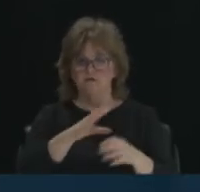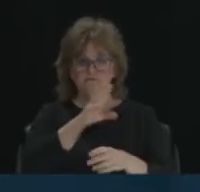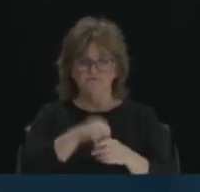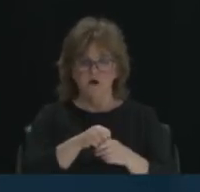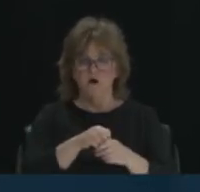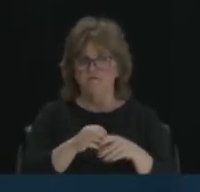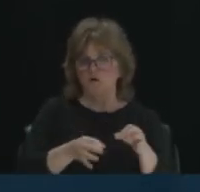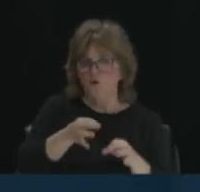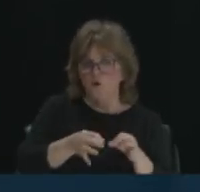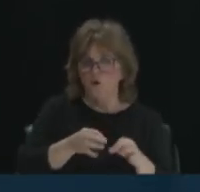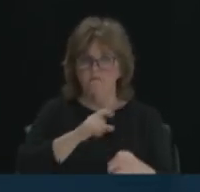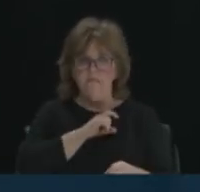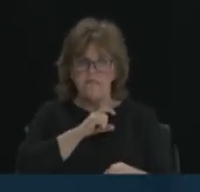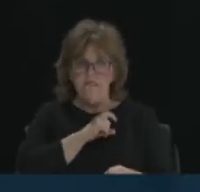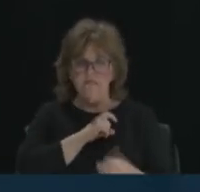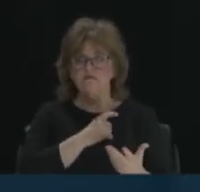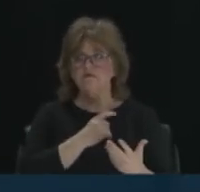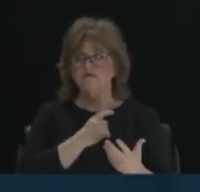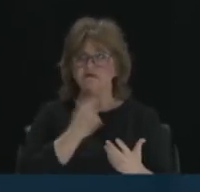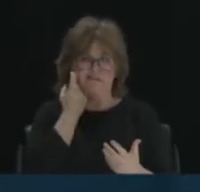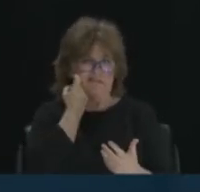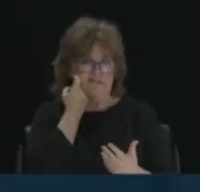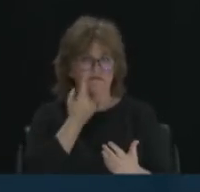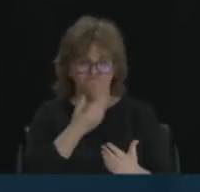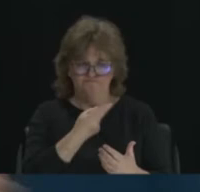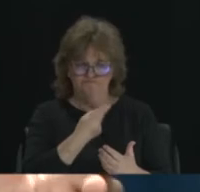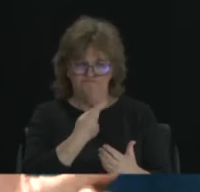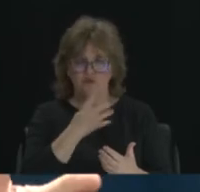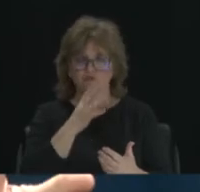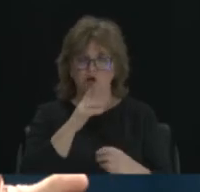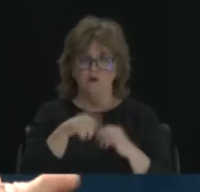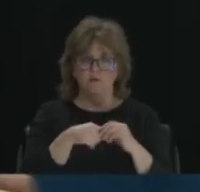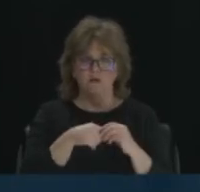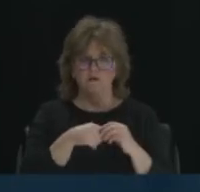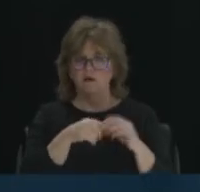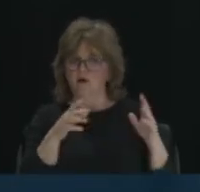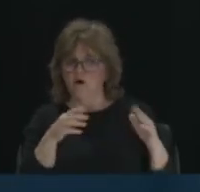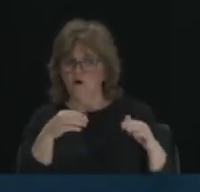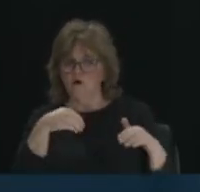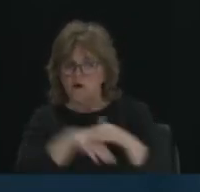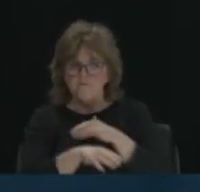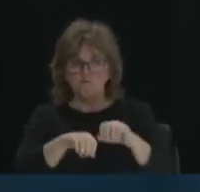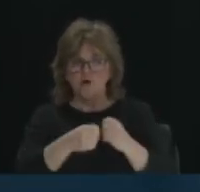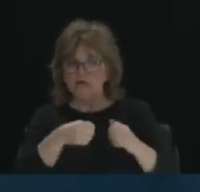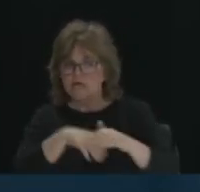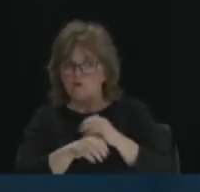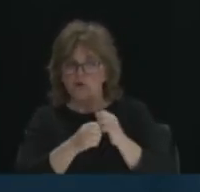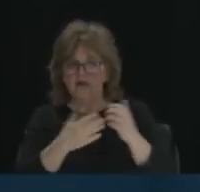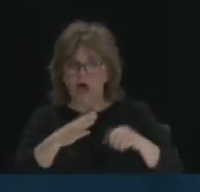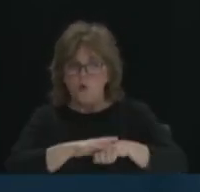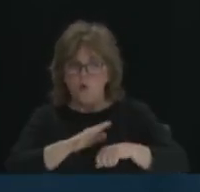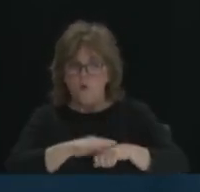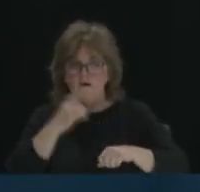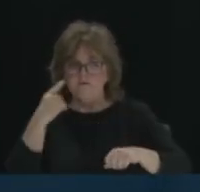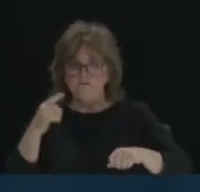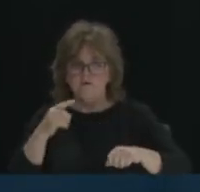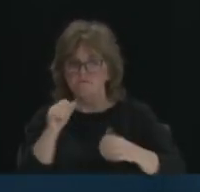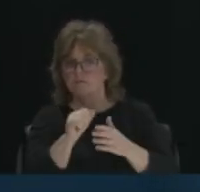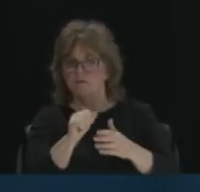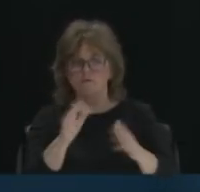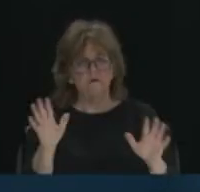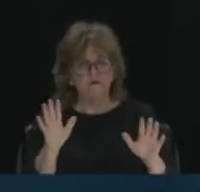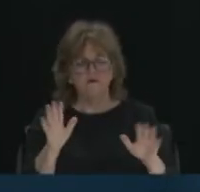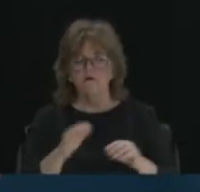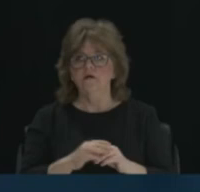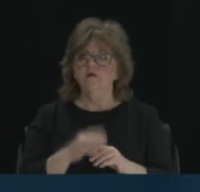police officers. Something we just got to be talking about just a second ago regarding no knock warrants. So we have a leader at our office